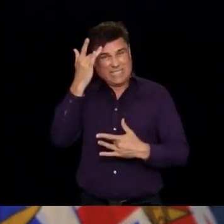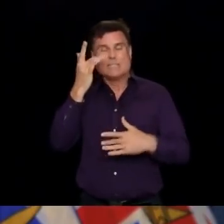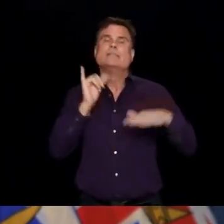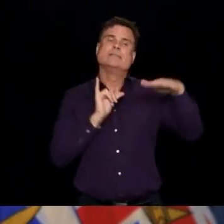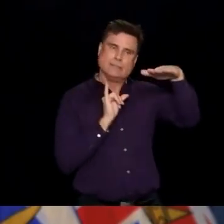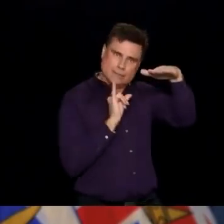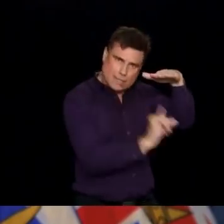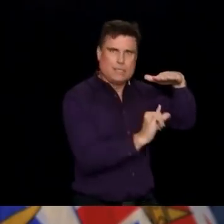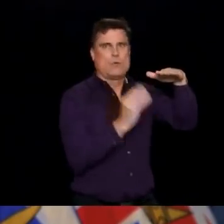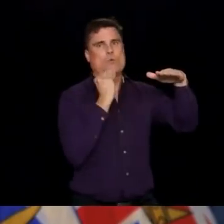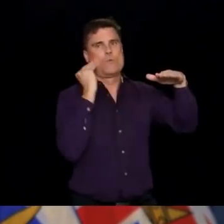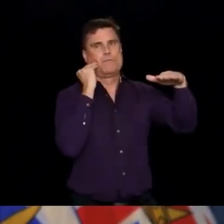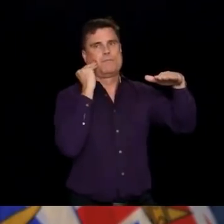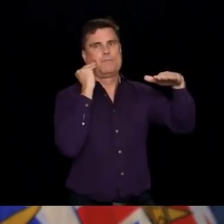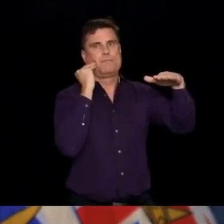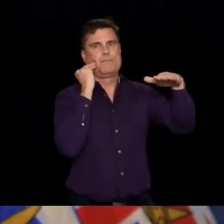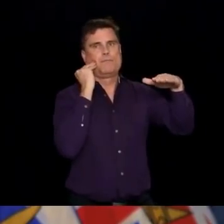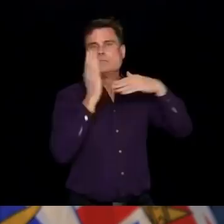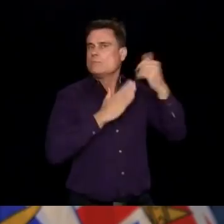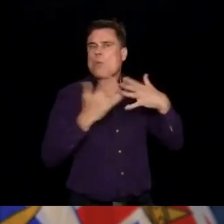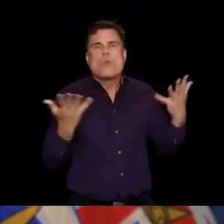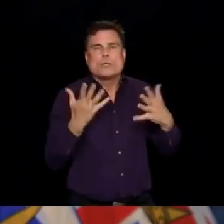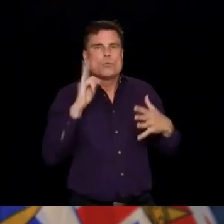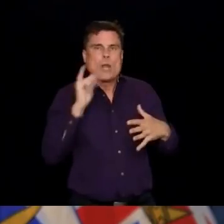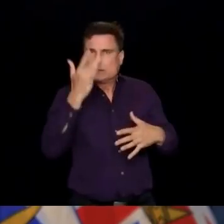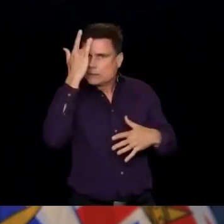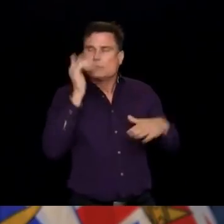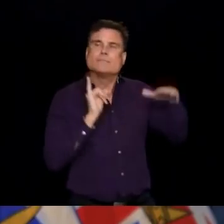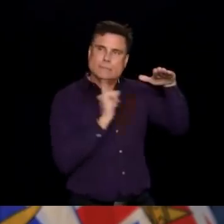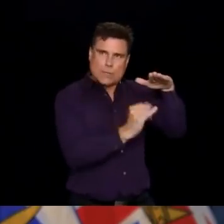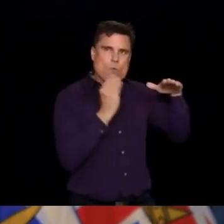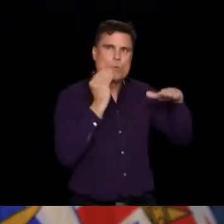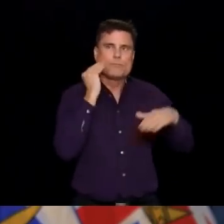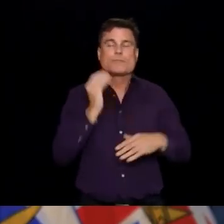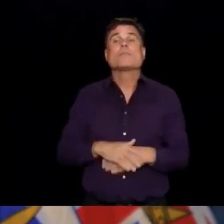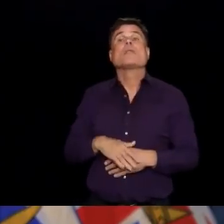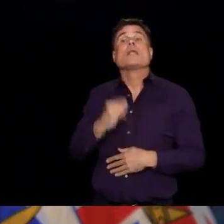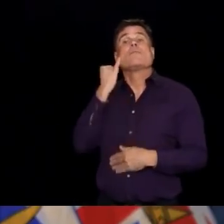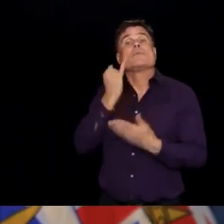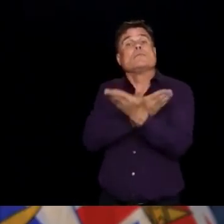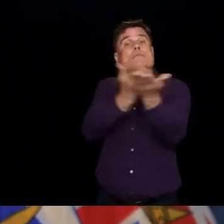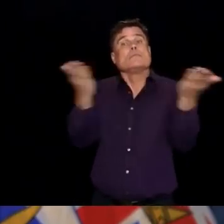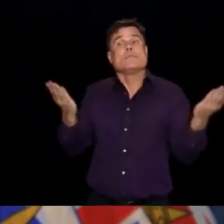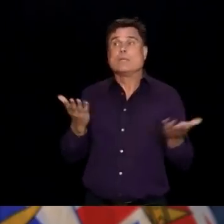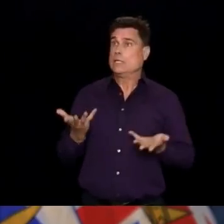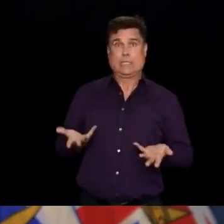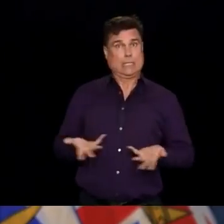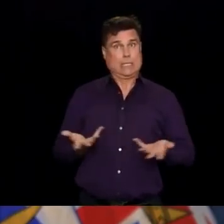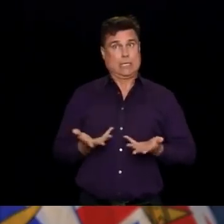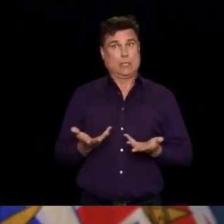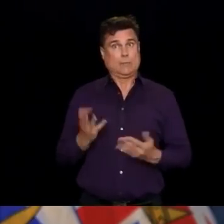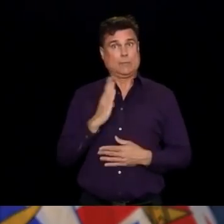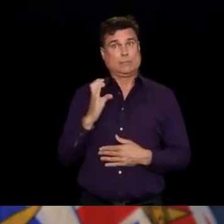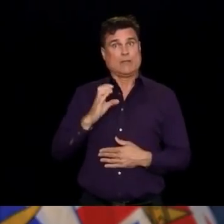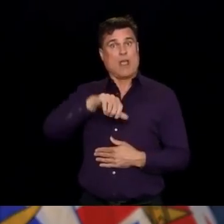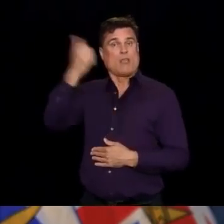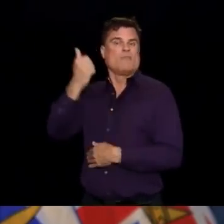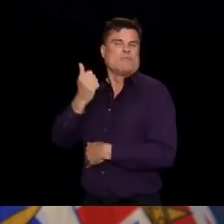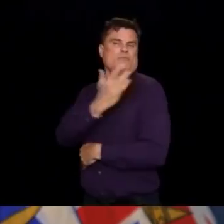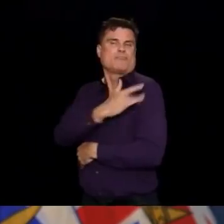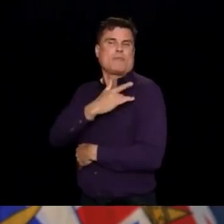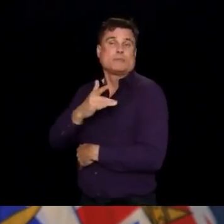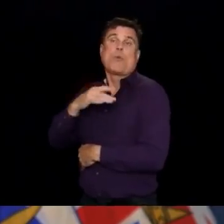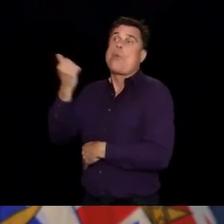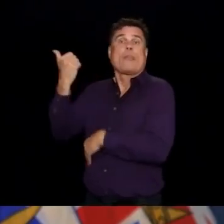Anyone from outside of Canada who is here for essential travel or is returning home is required to follow Canada's quarantine order